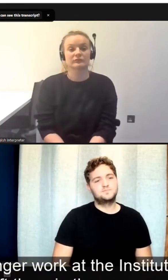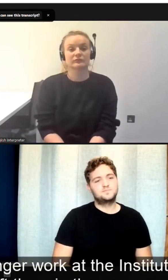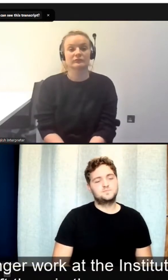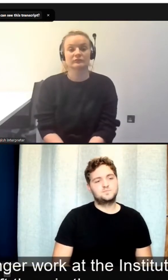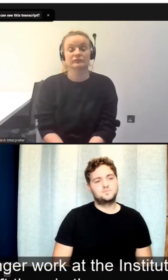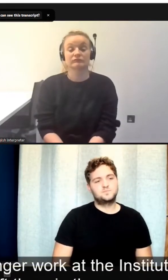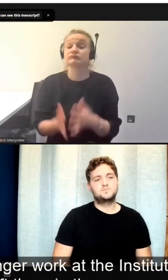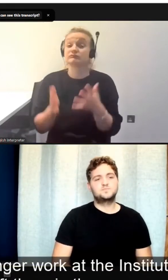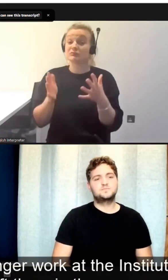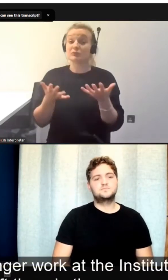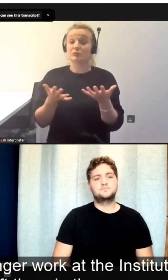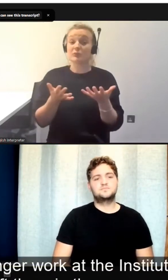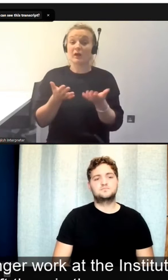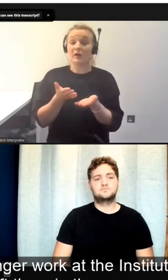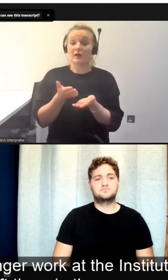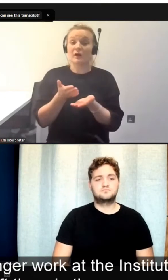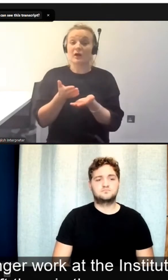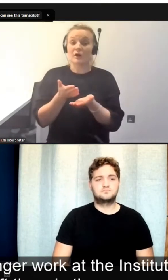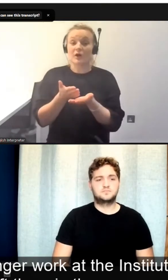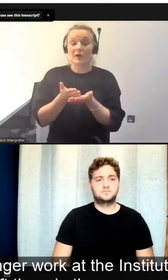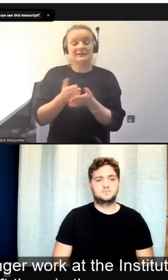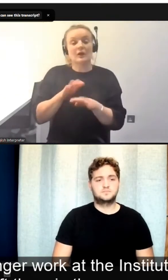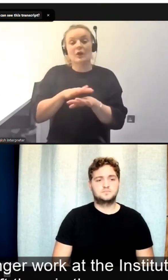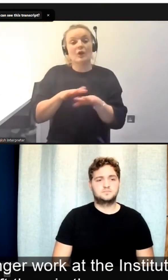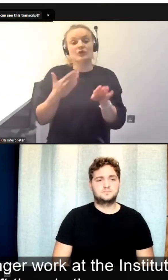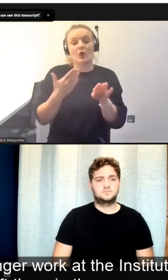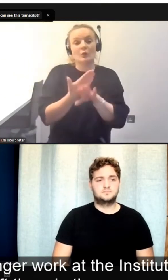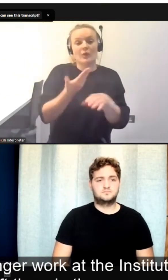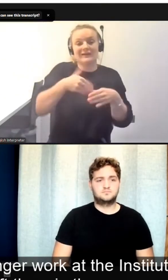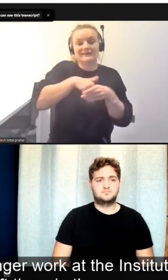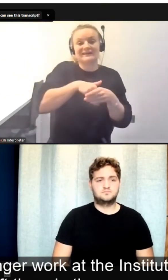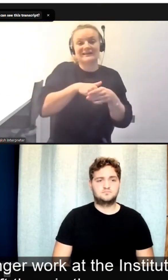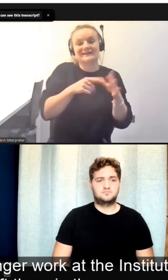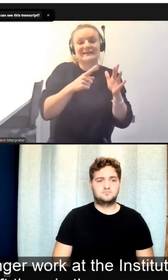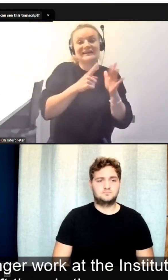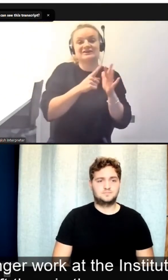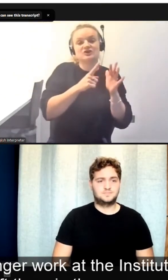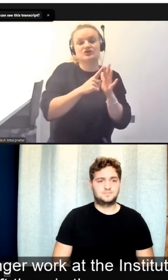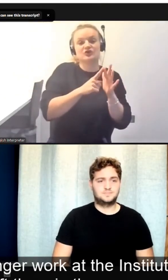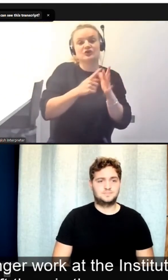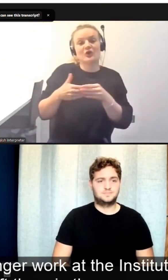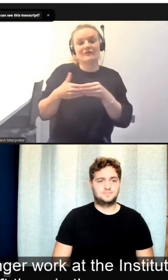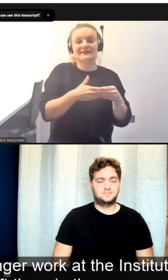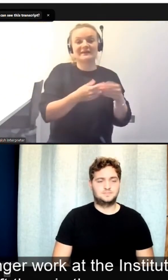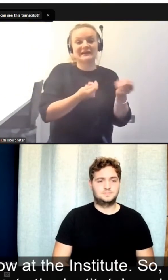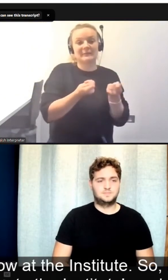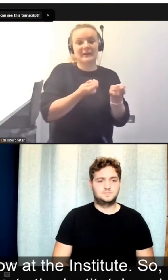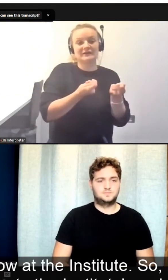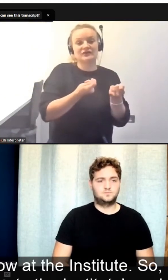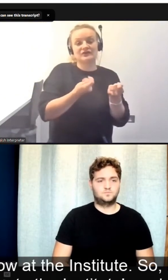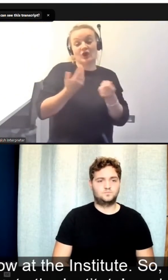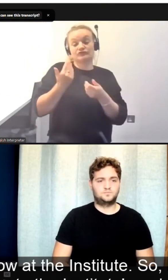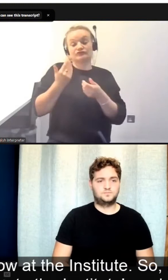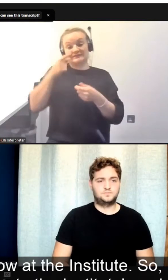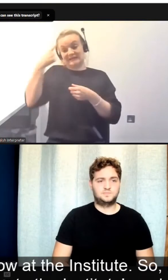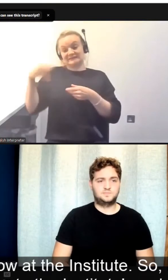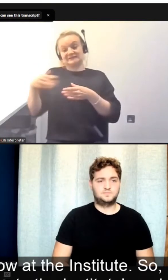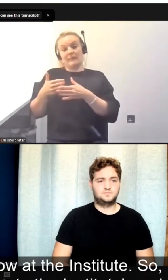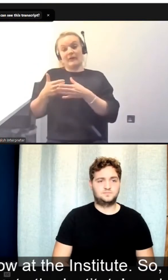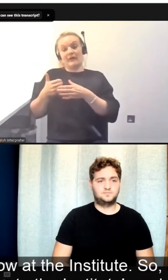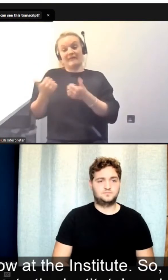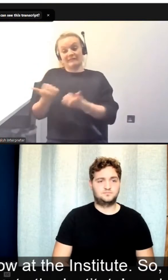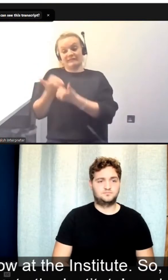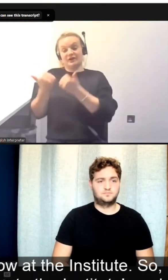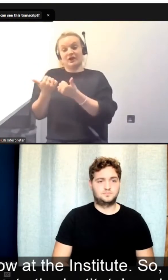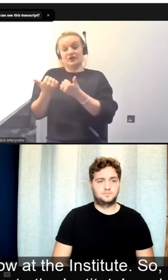Well, I, of course, although I no longer work at the Institute of Leadership and Management, I left them in the summer. I'm still a big advocate. I'm